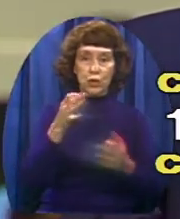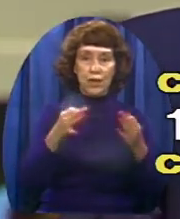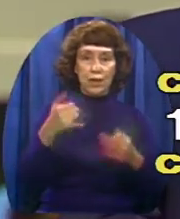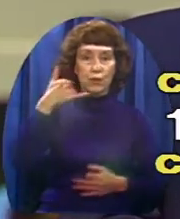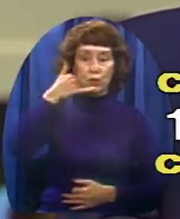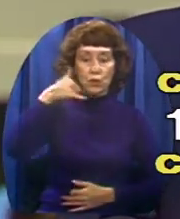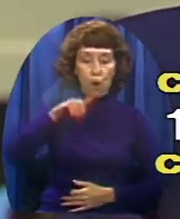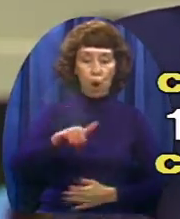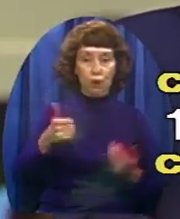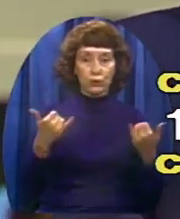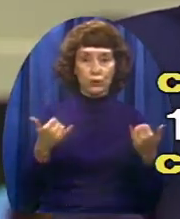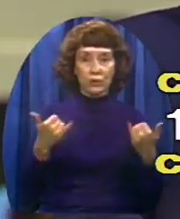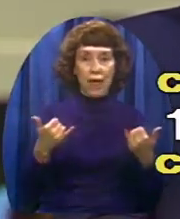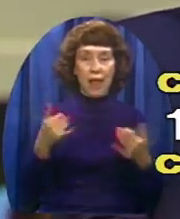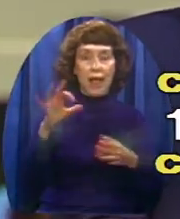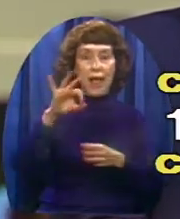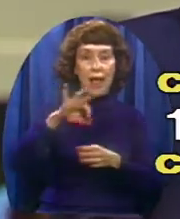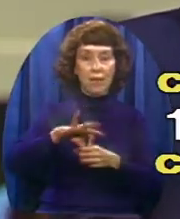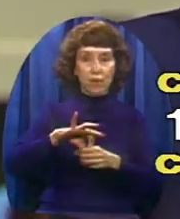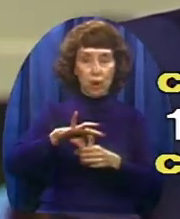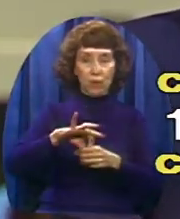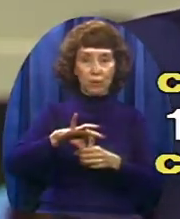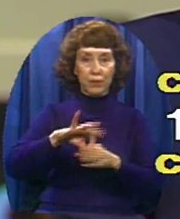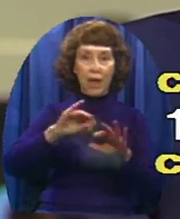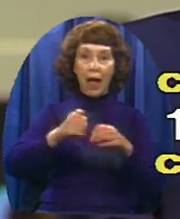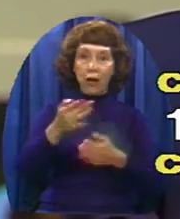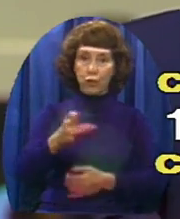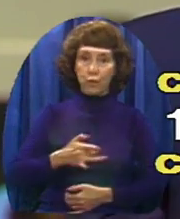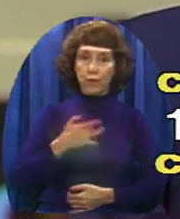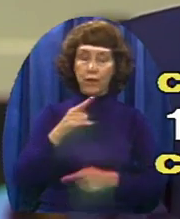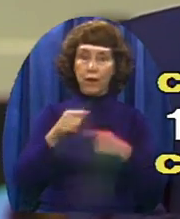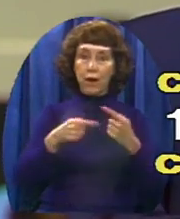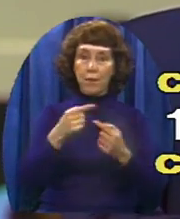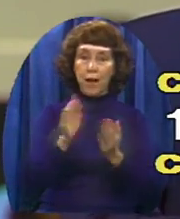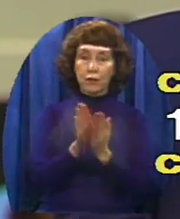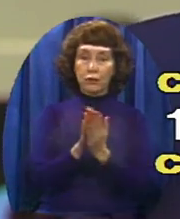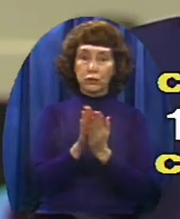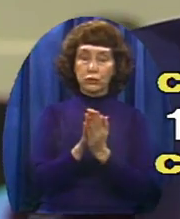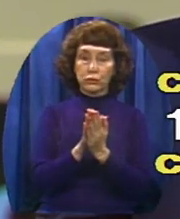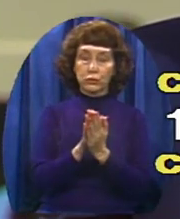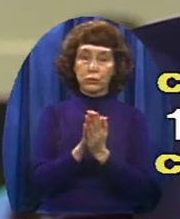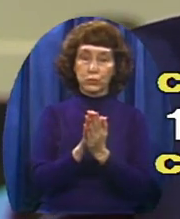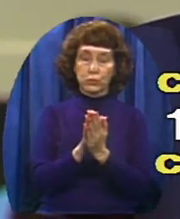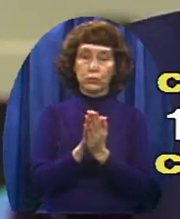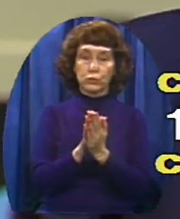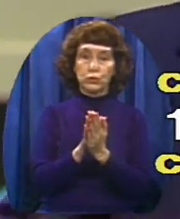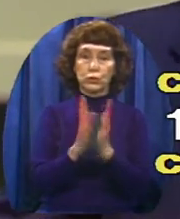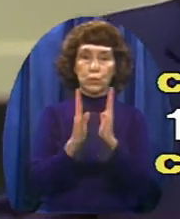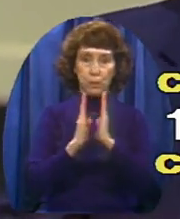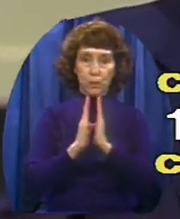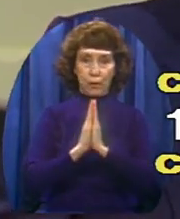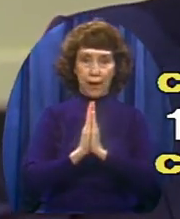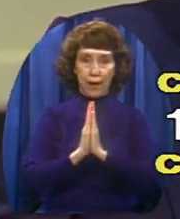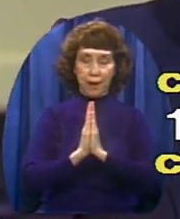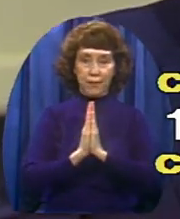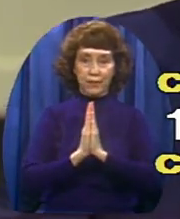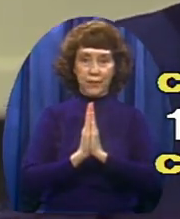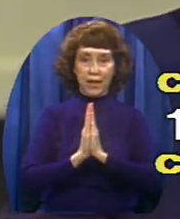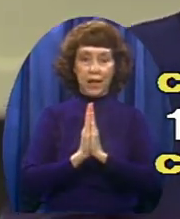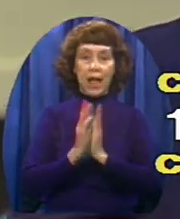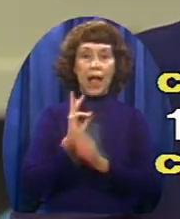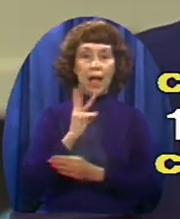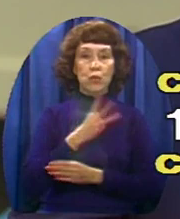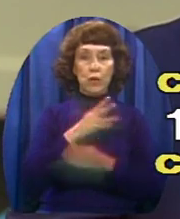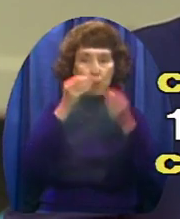days at your home. No obligation. Our way of saying thank you for caring enough to vote. And we'll make your vote, your opinion,